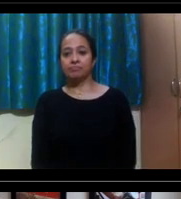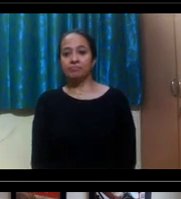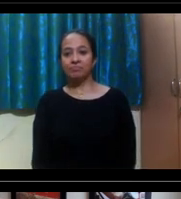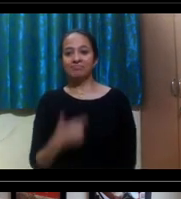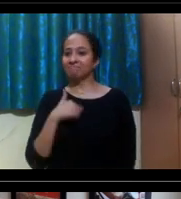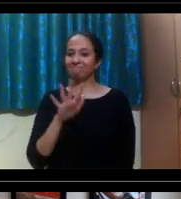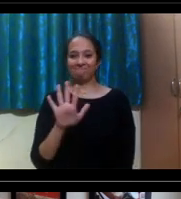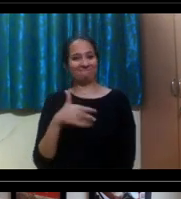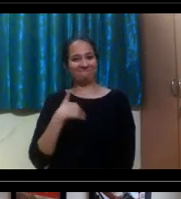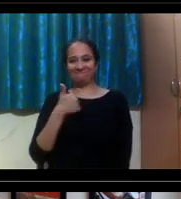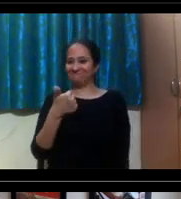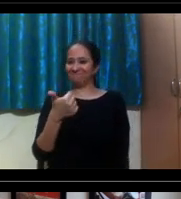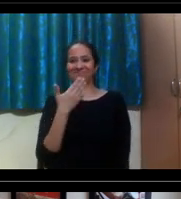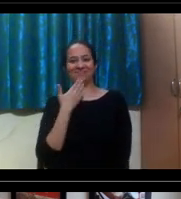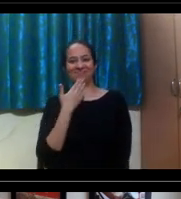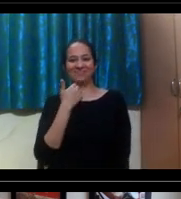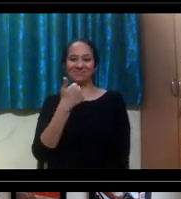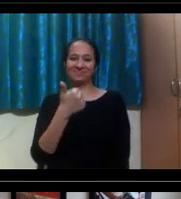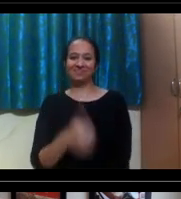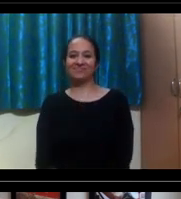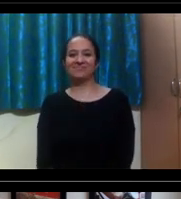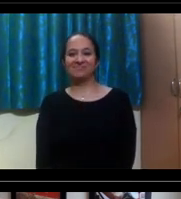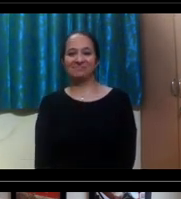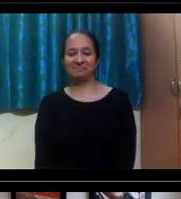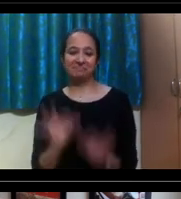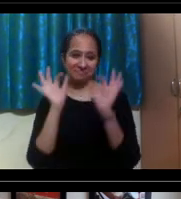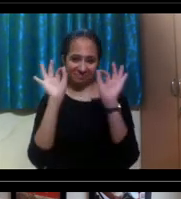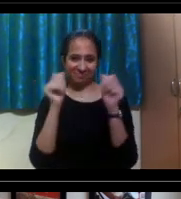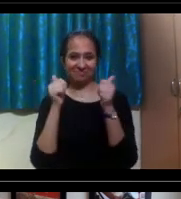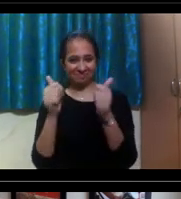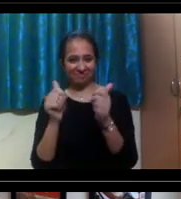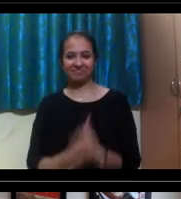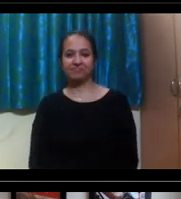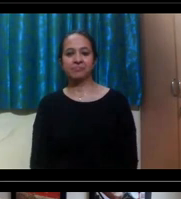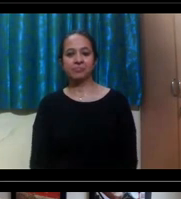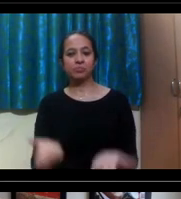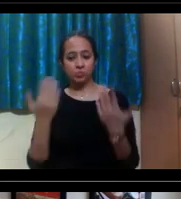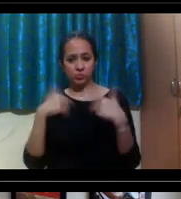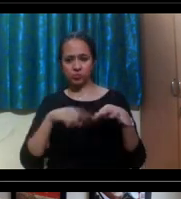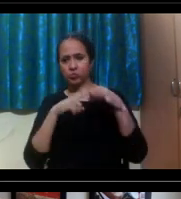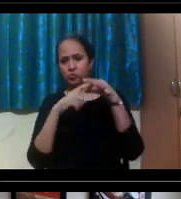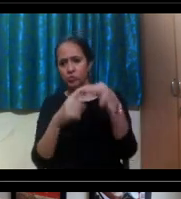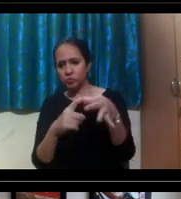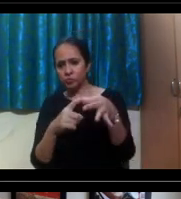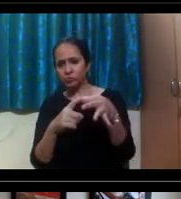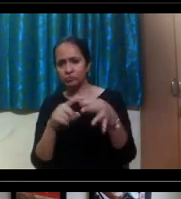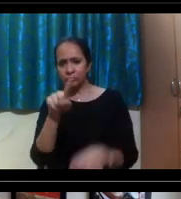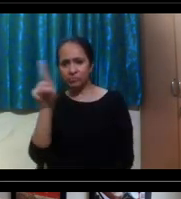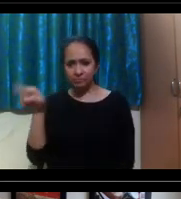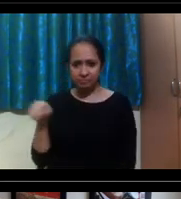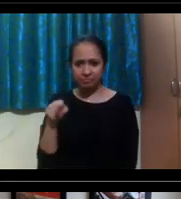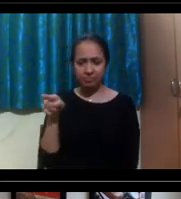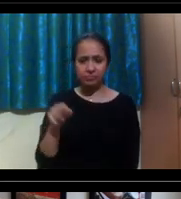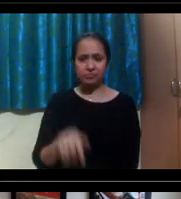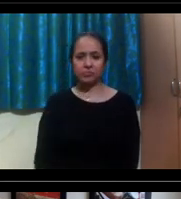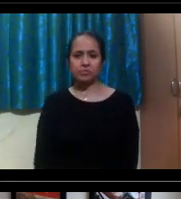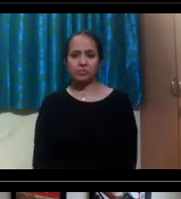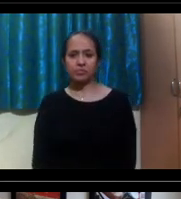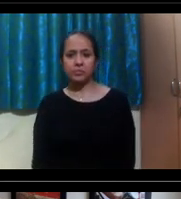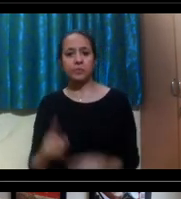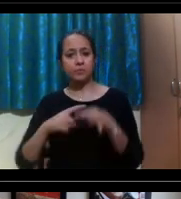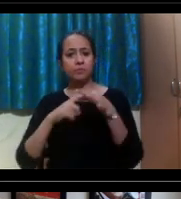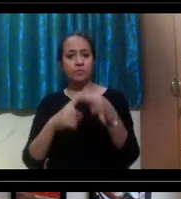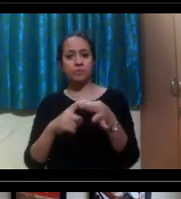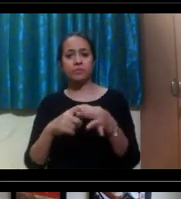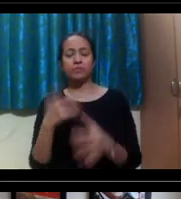No, I think I'm good. Thank you. Awesome. Thank you. Um, we do have a question coming from the audience. Um, and the question